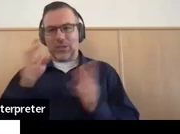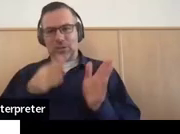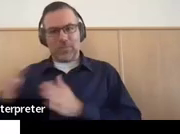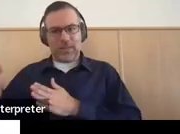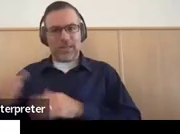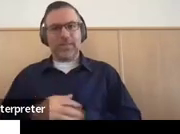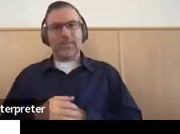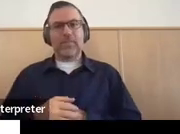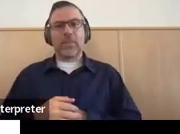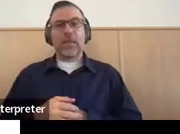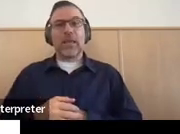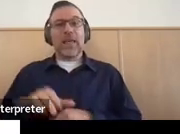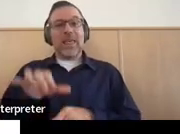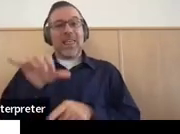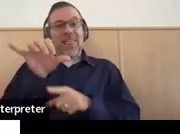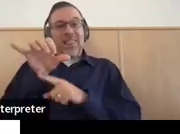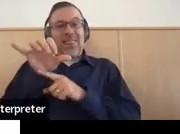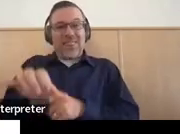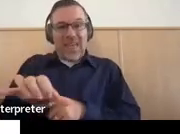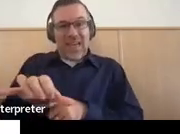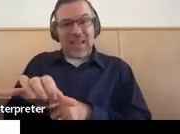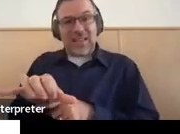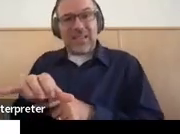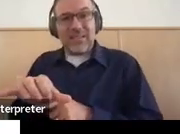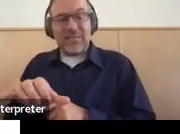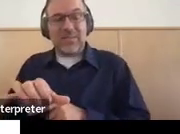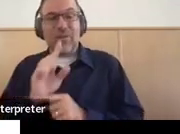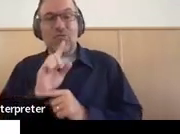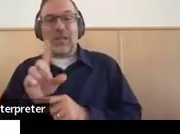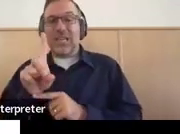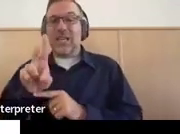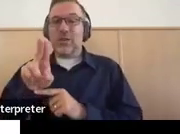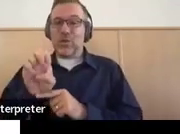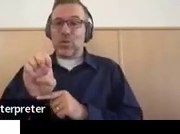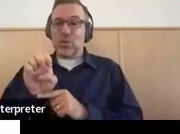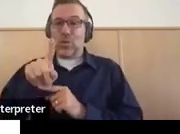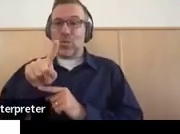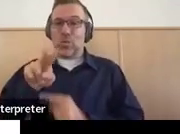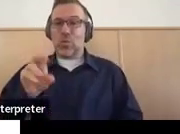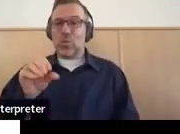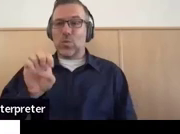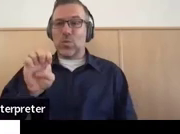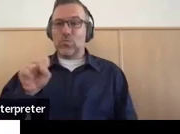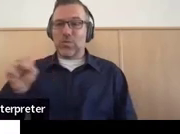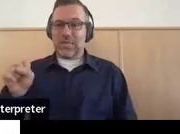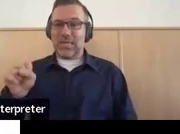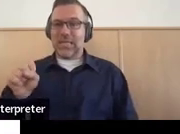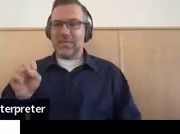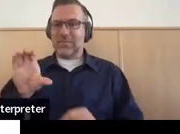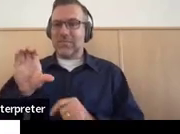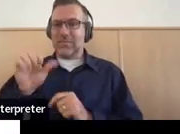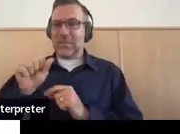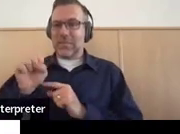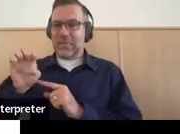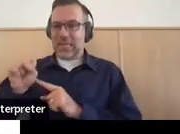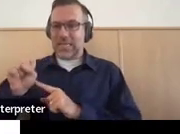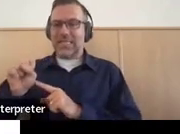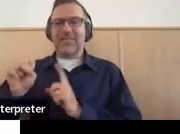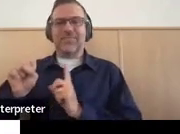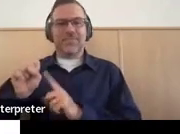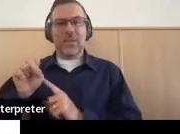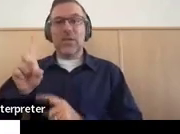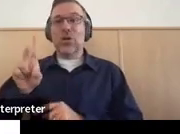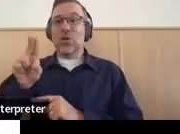David Emberley talks about due process cases related to transition, very often